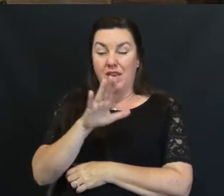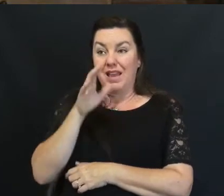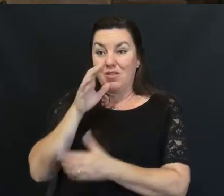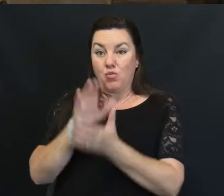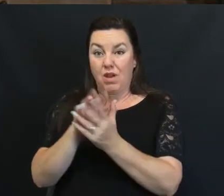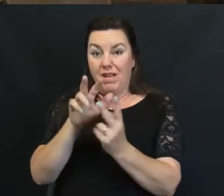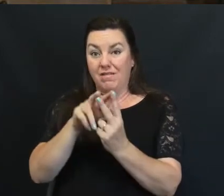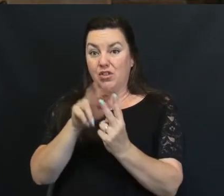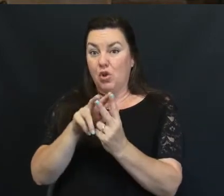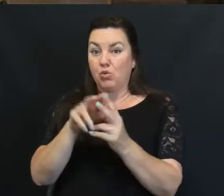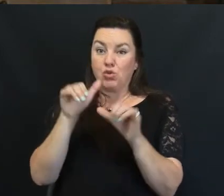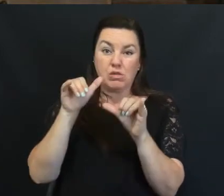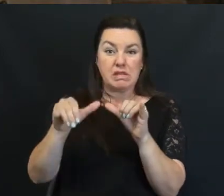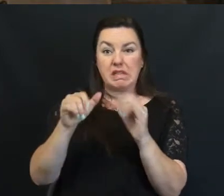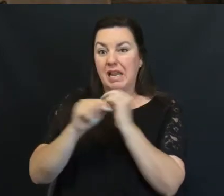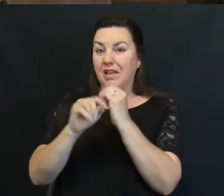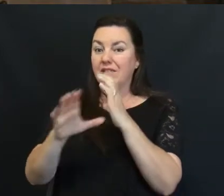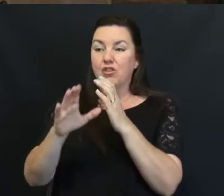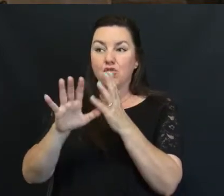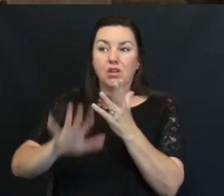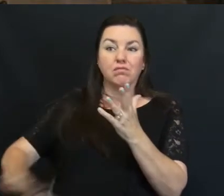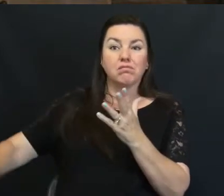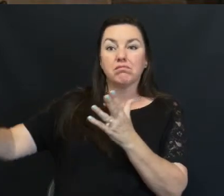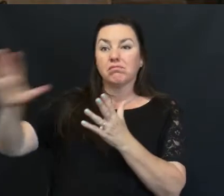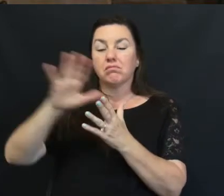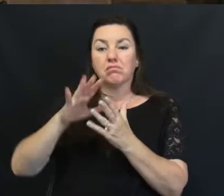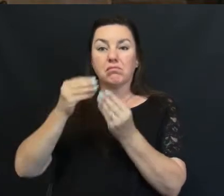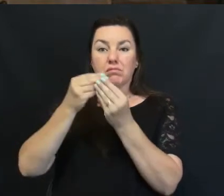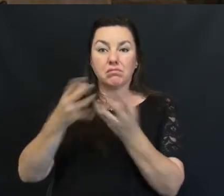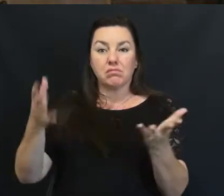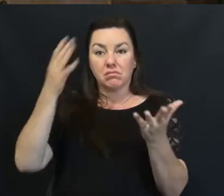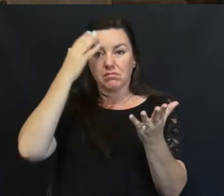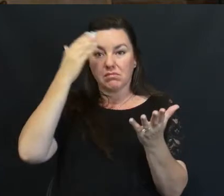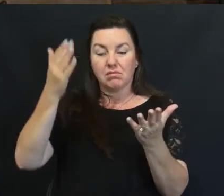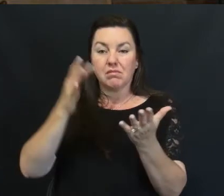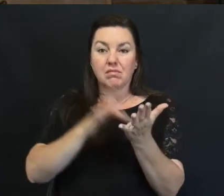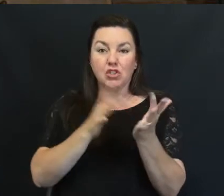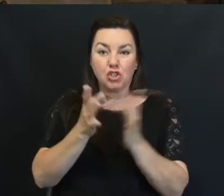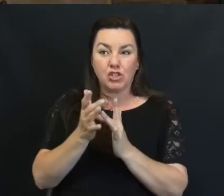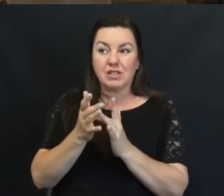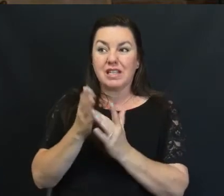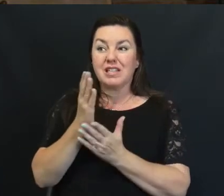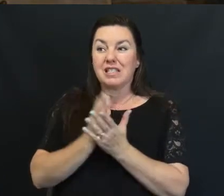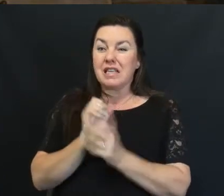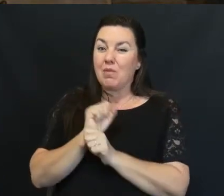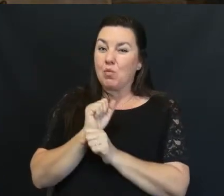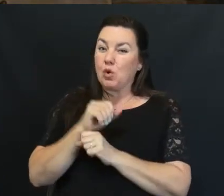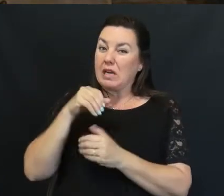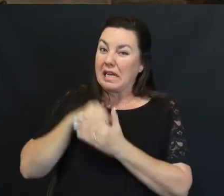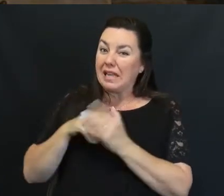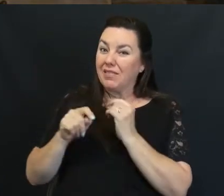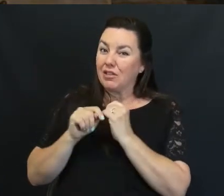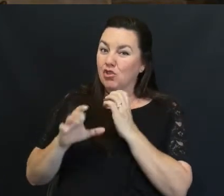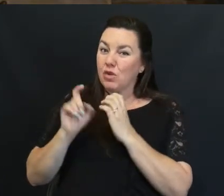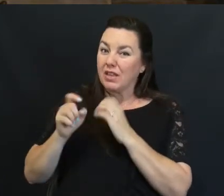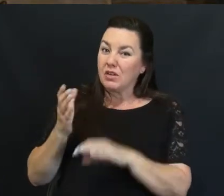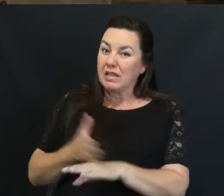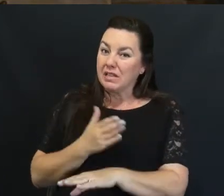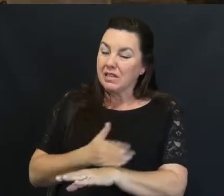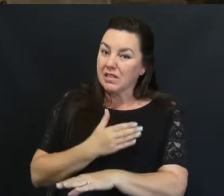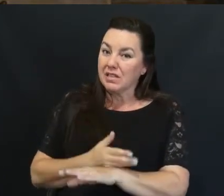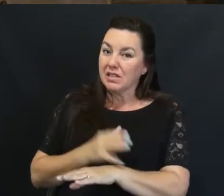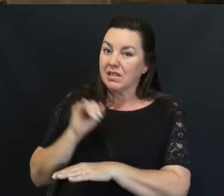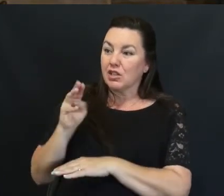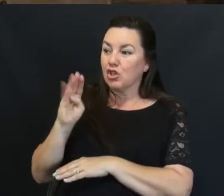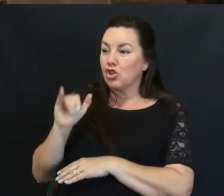As they are outspreading The good news of Jesus Christ So some work needs to be done Inside the trailer Jimmy often